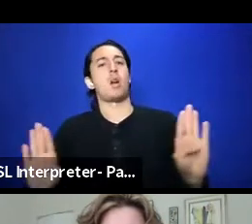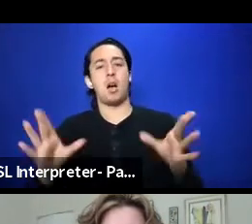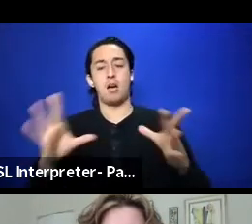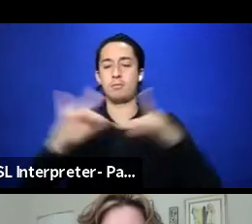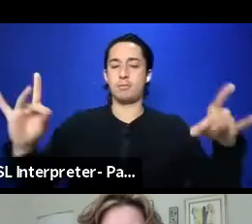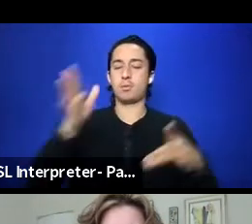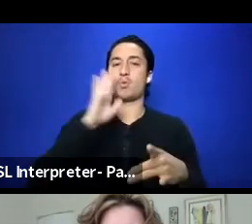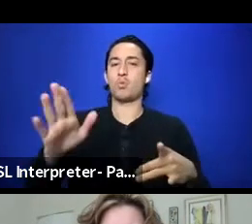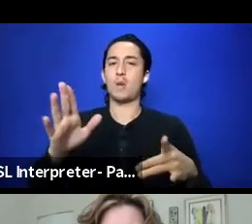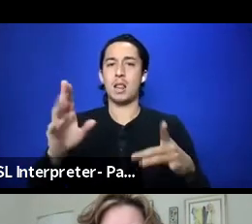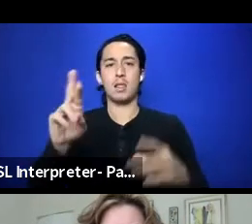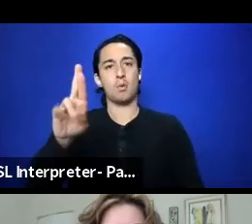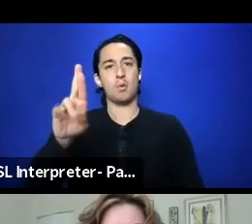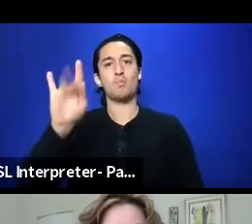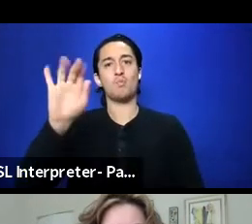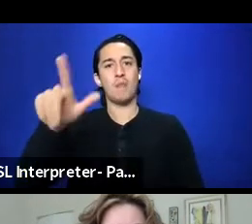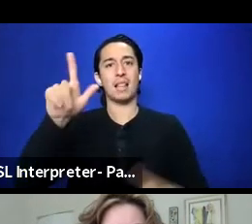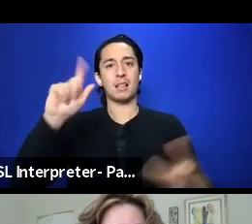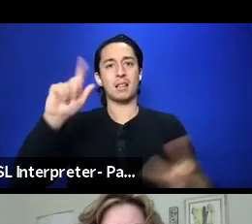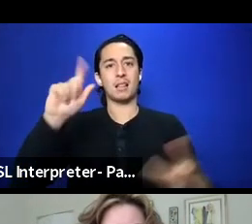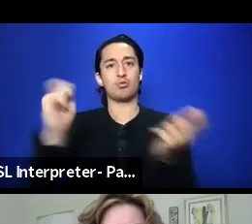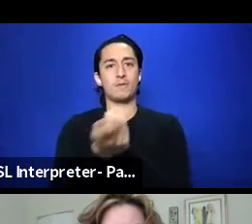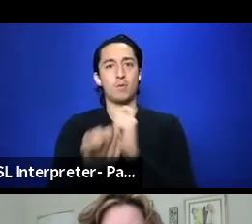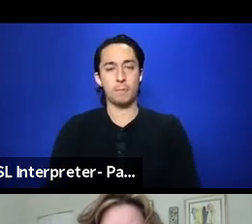for the sake of audience?